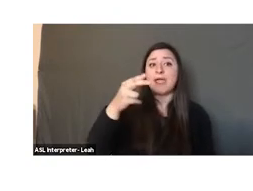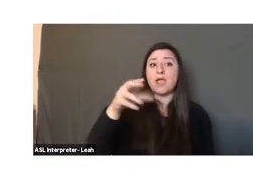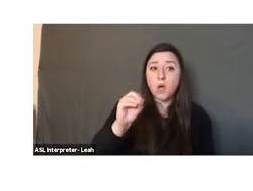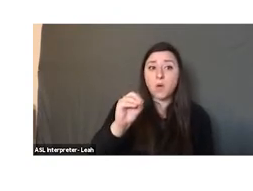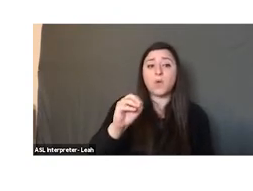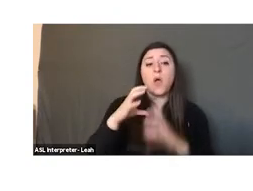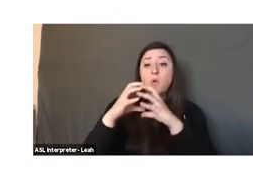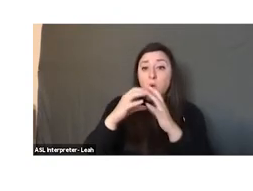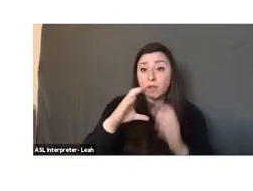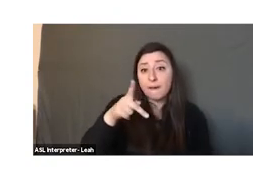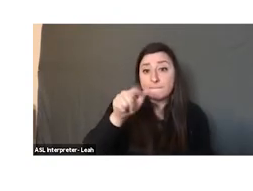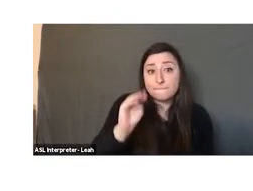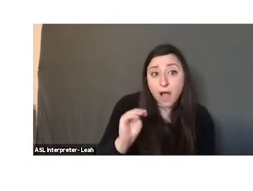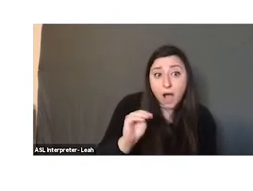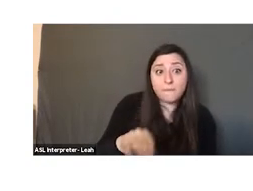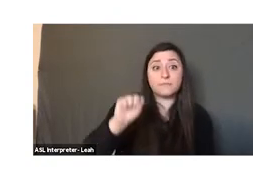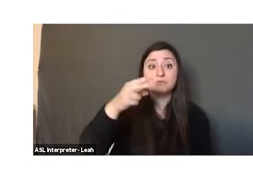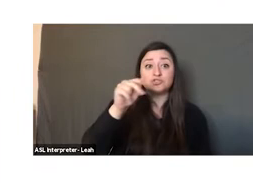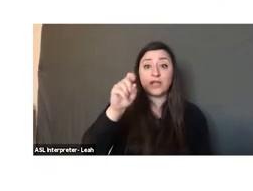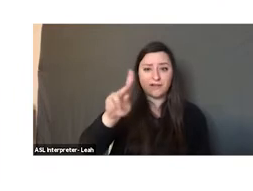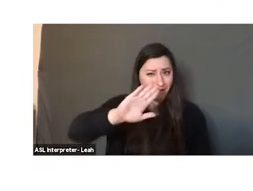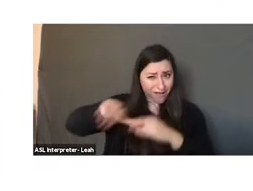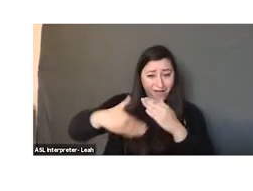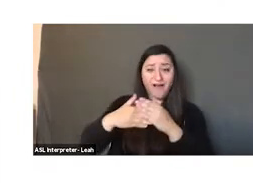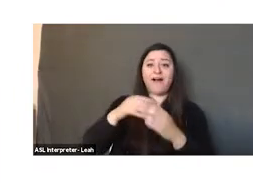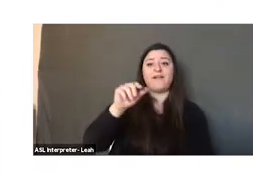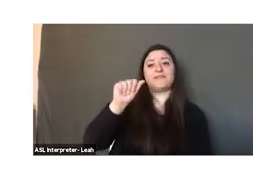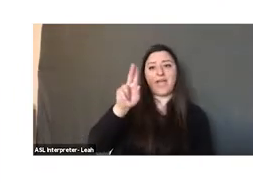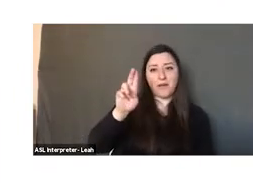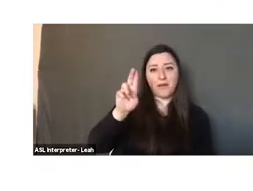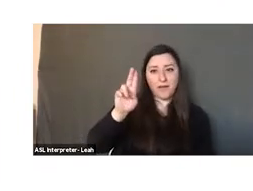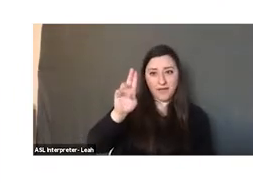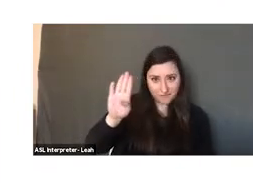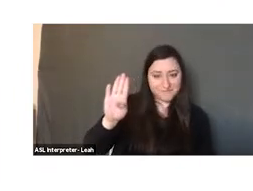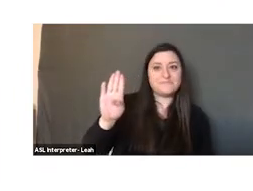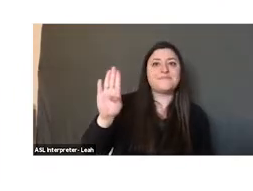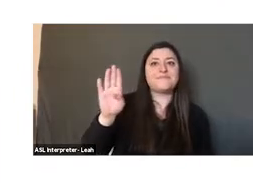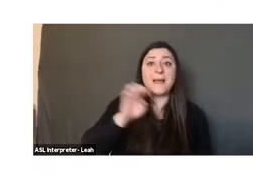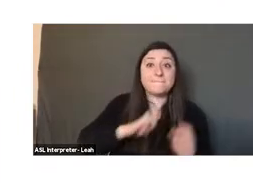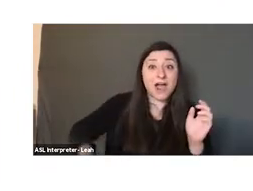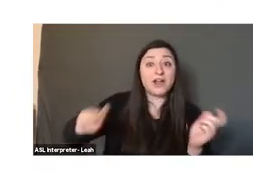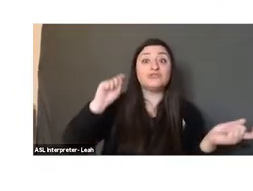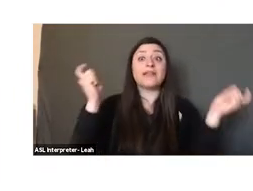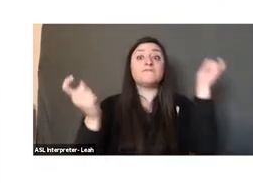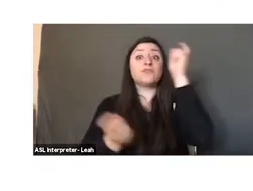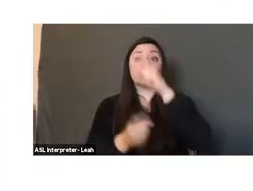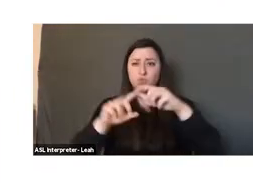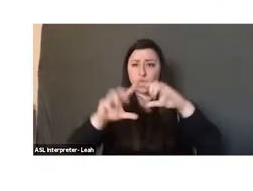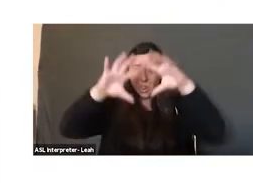were all brought by the Arab Muslim empire and transformed into